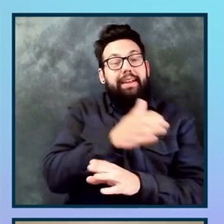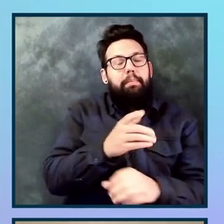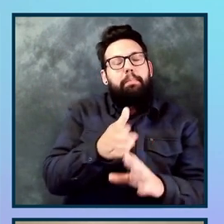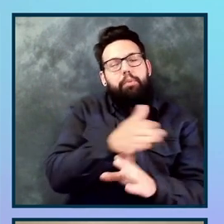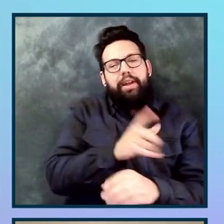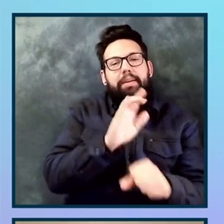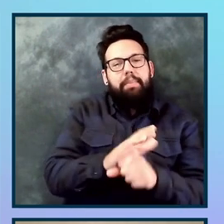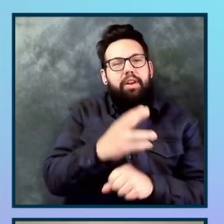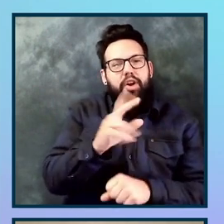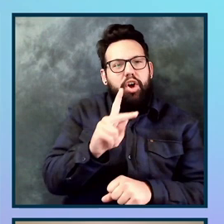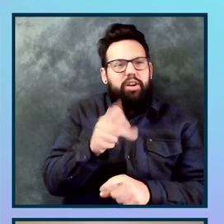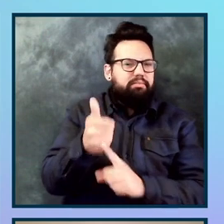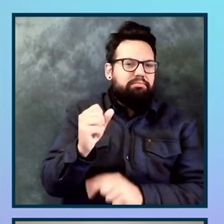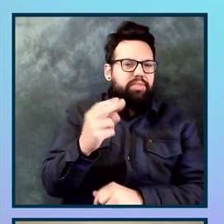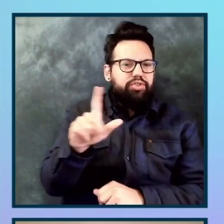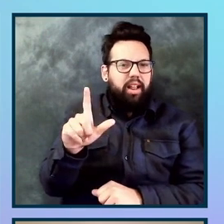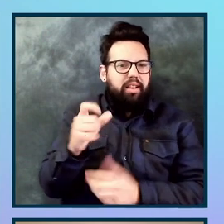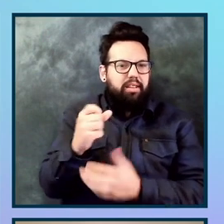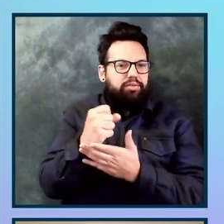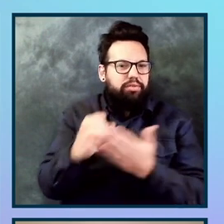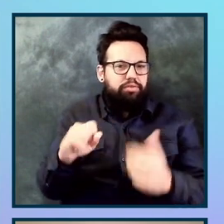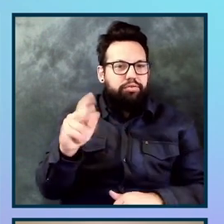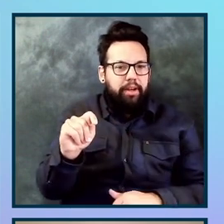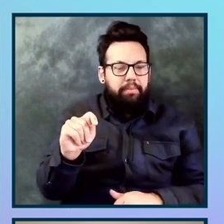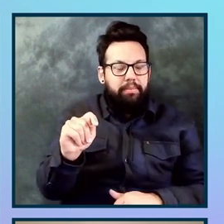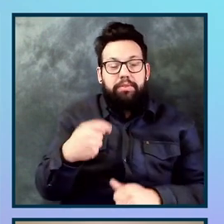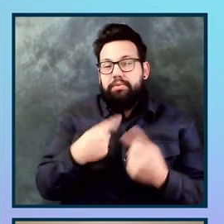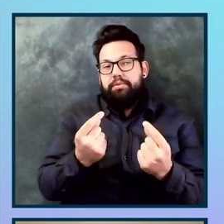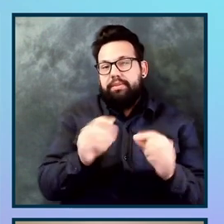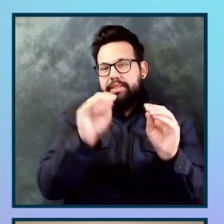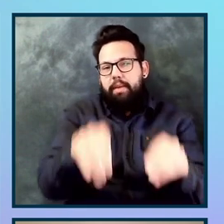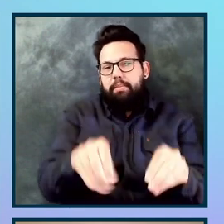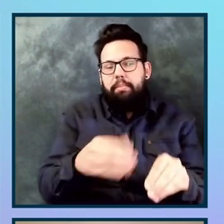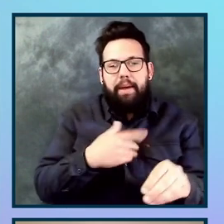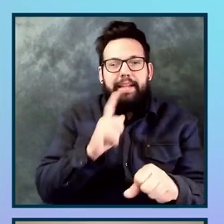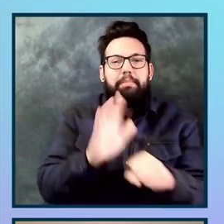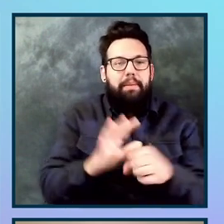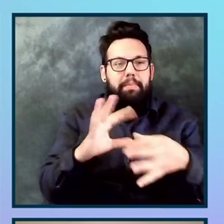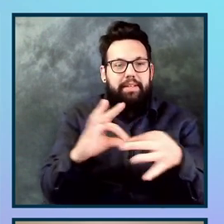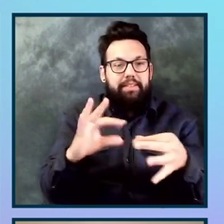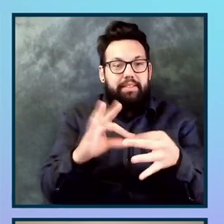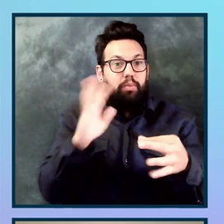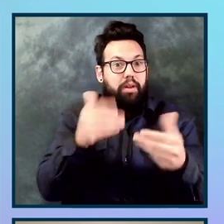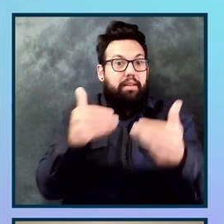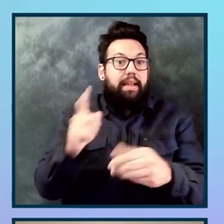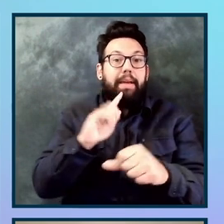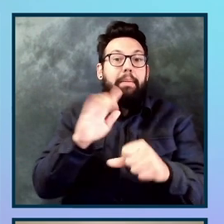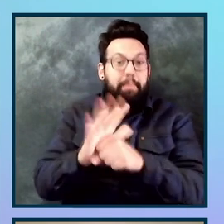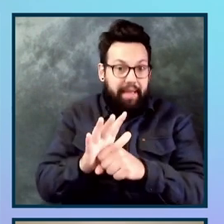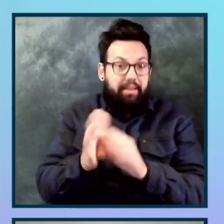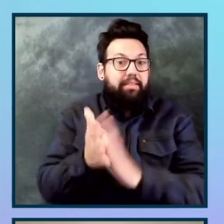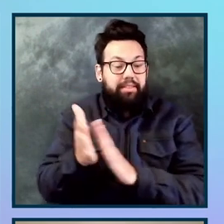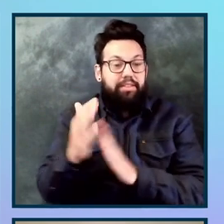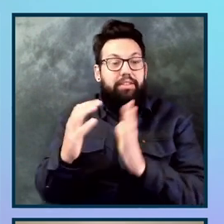cool stuff, but, um, what happened is I typed in my commit message, hit enter, which we'll, we'll do, we'll actually perform the commit and it ran some accessibility tests